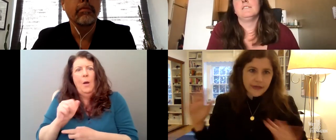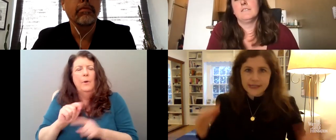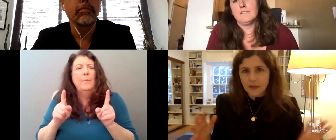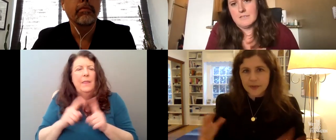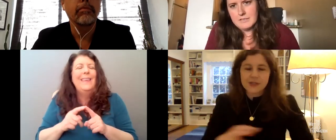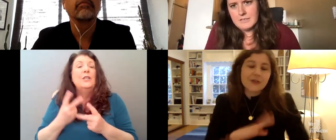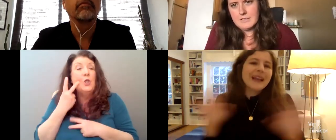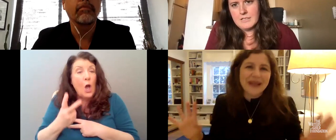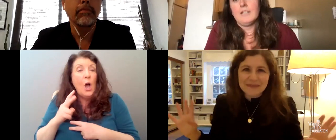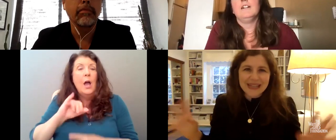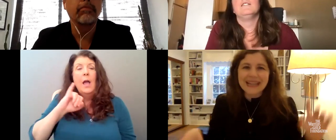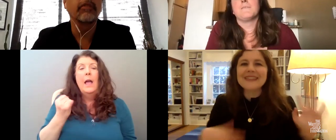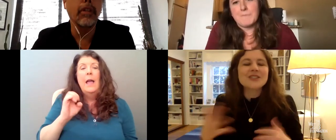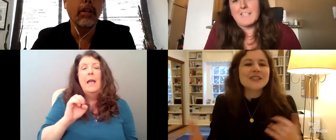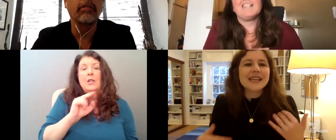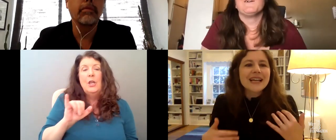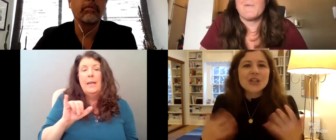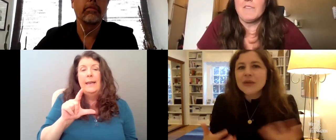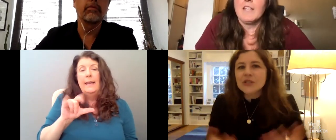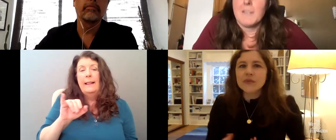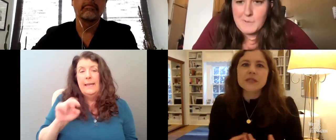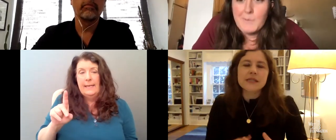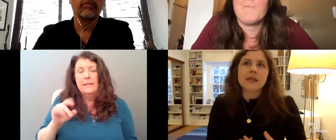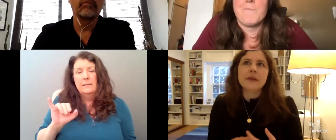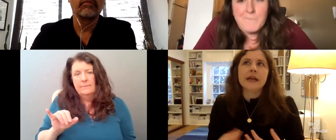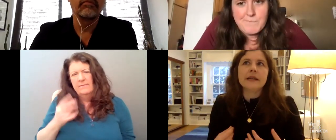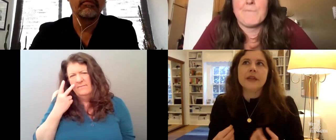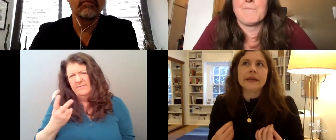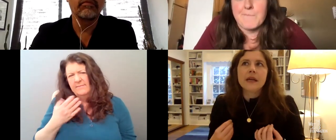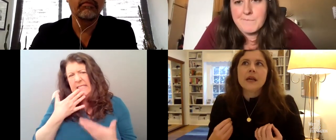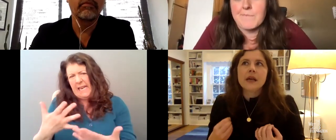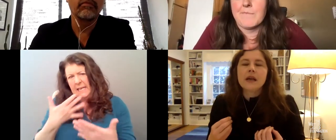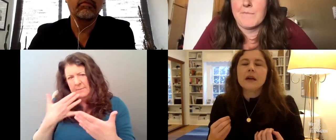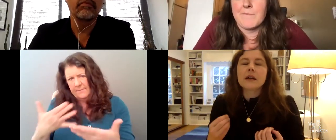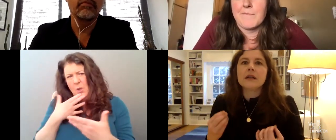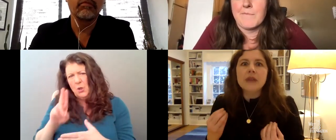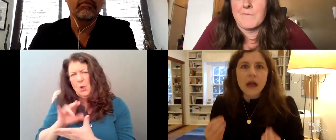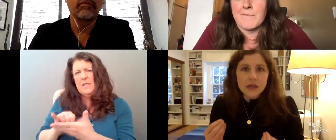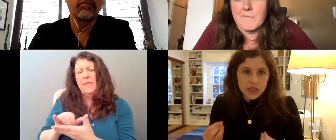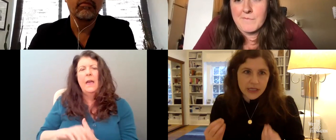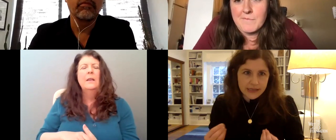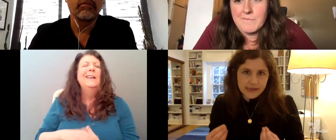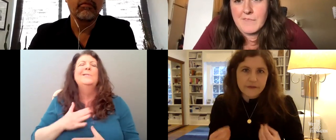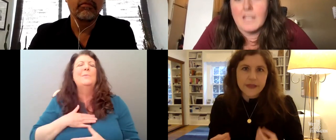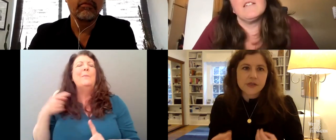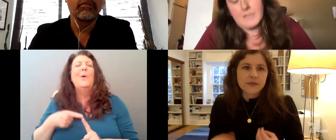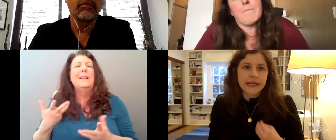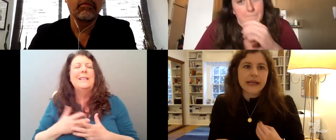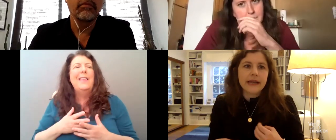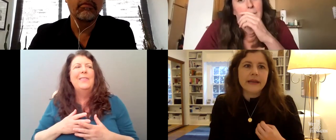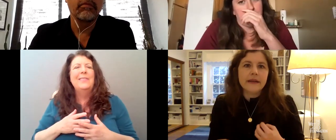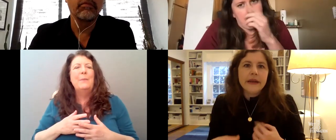uses the phrase opera. So anyway, like this is just to go into real detail about the kind of like collage-iness of